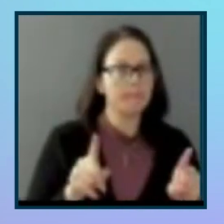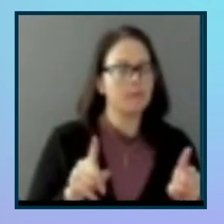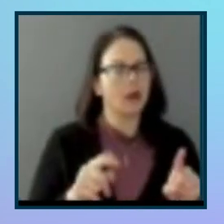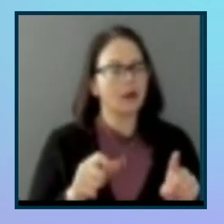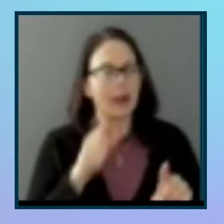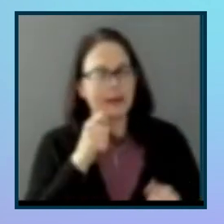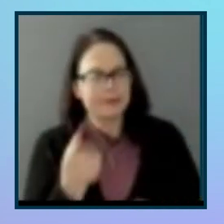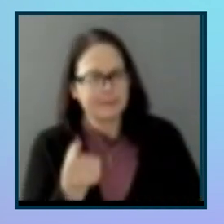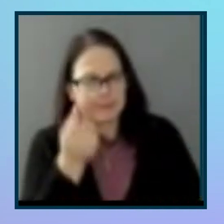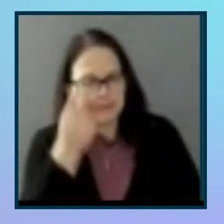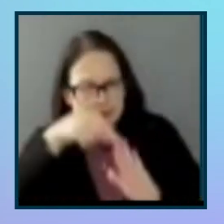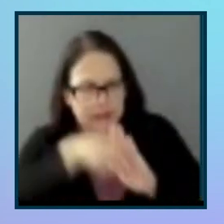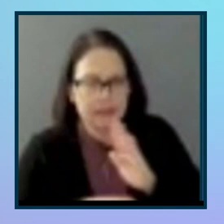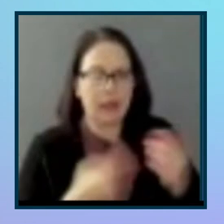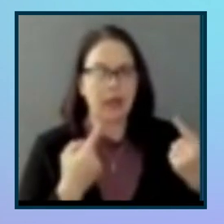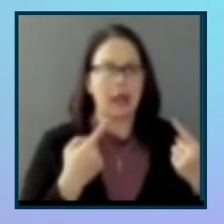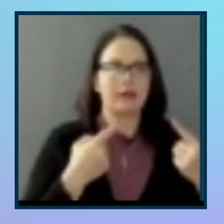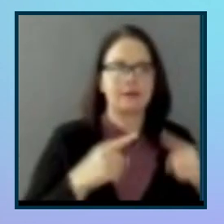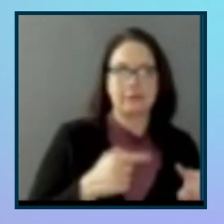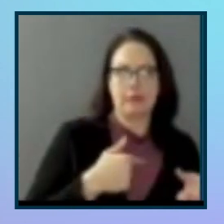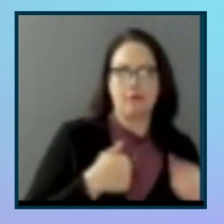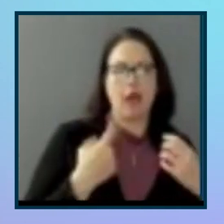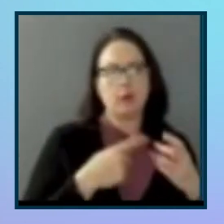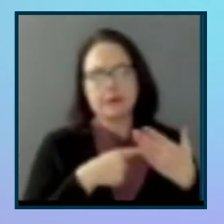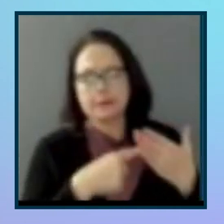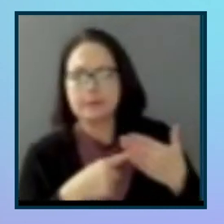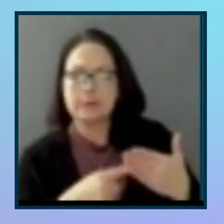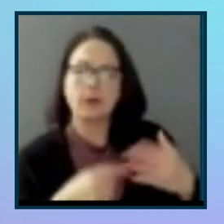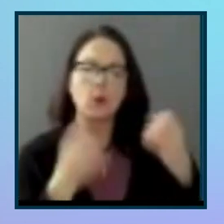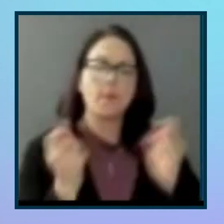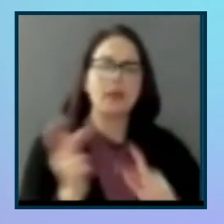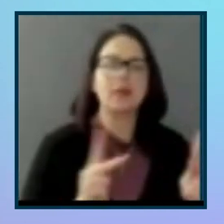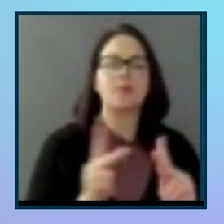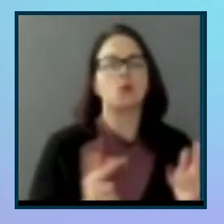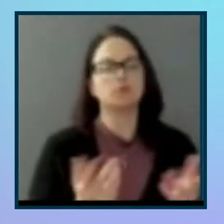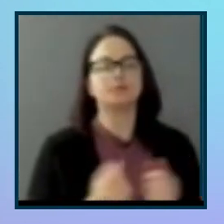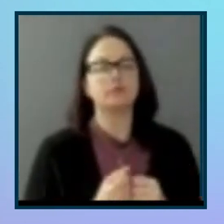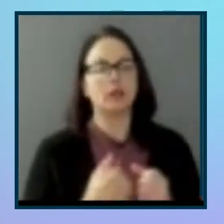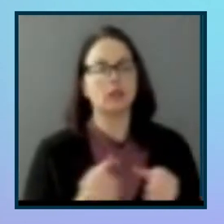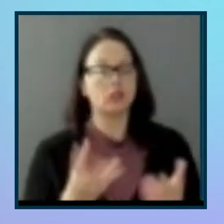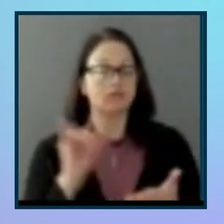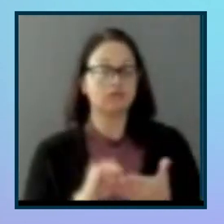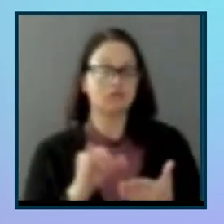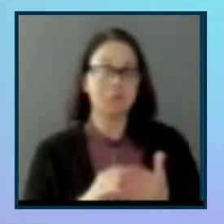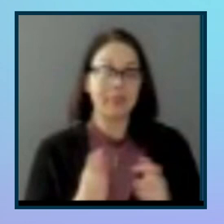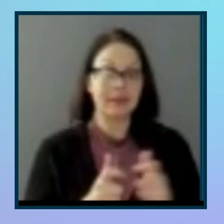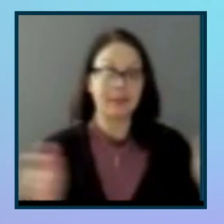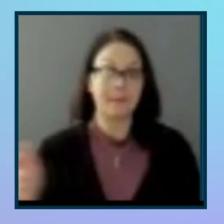talking to more folks and seeing how they interact. So that that's probably the biggest